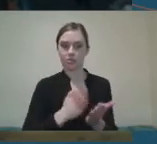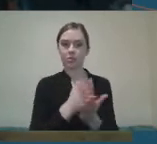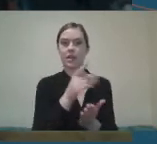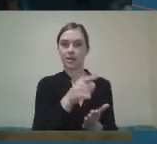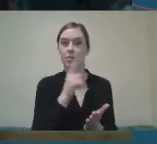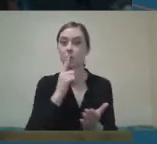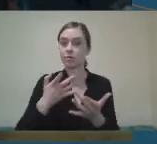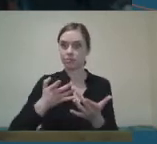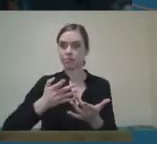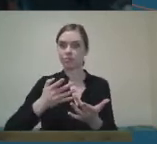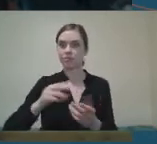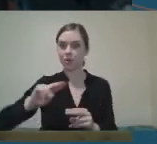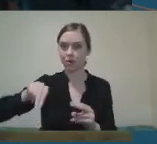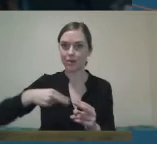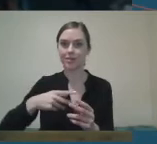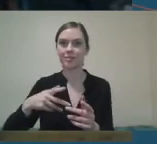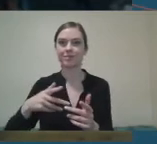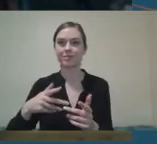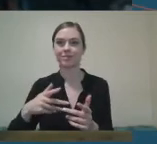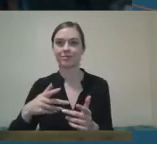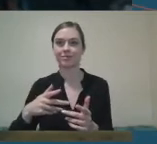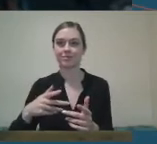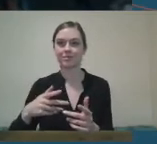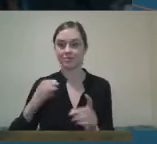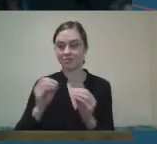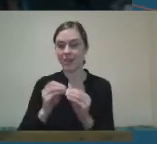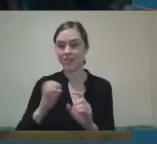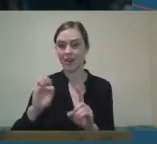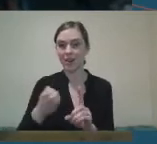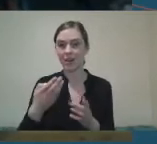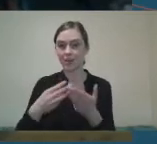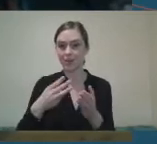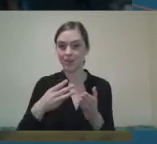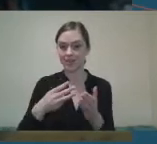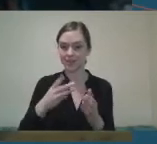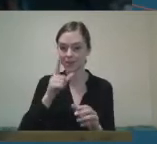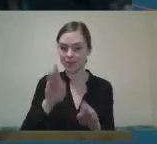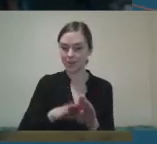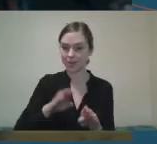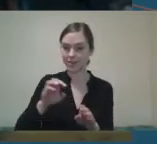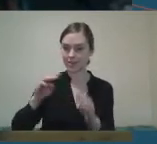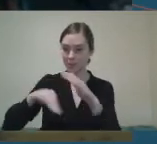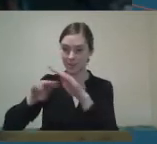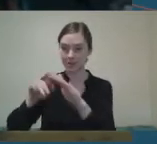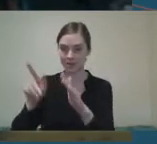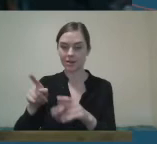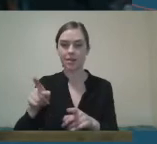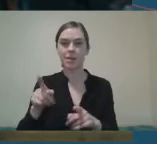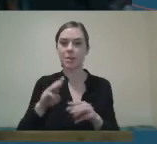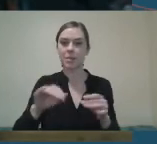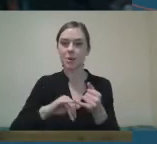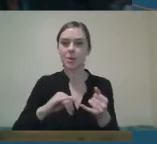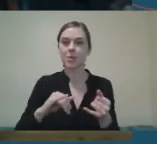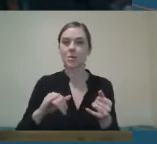us, as you kind of referenced earlier when you were speaking with the minister, people with